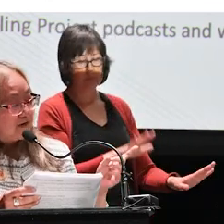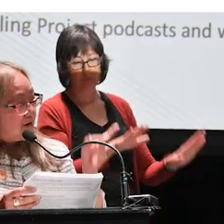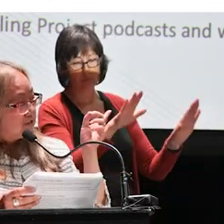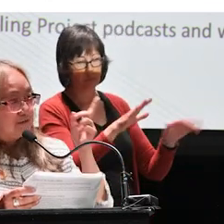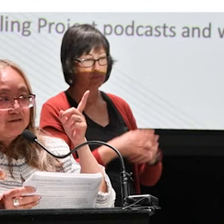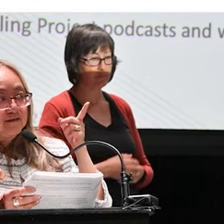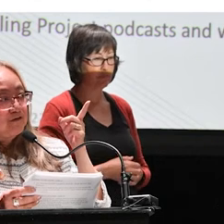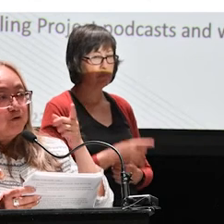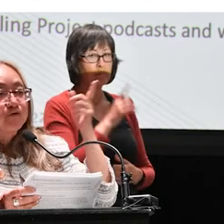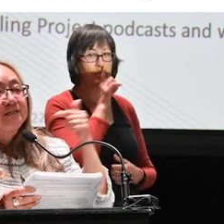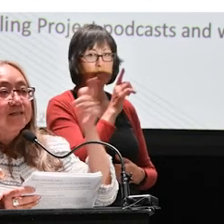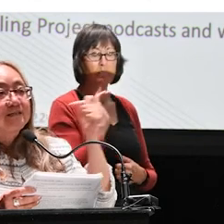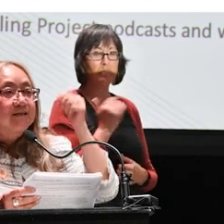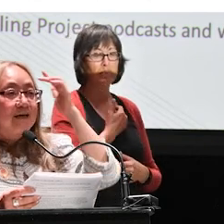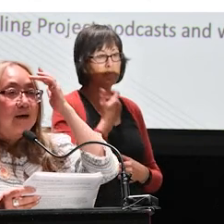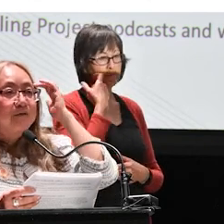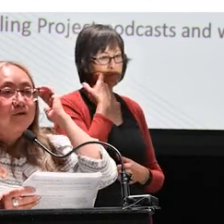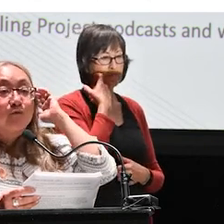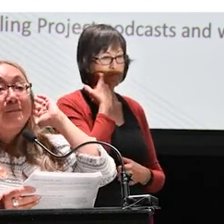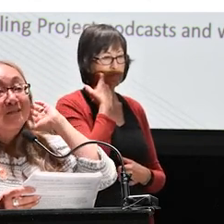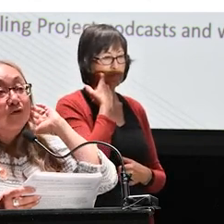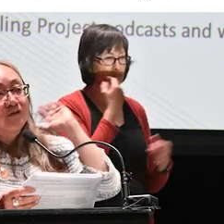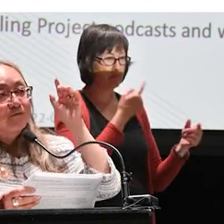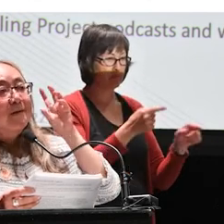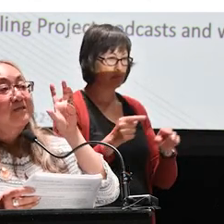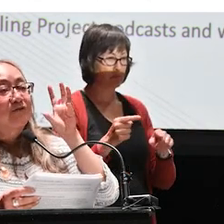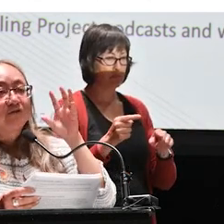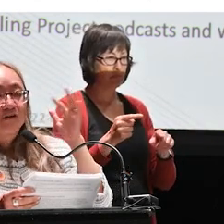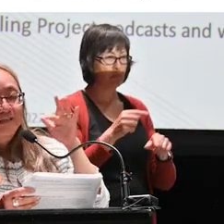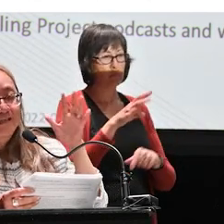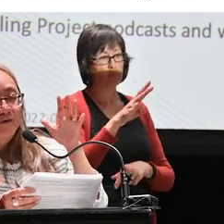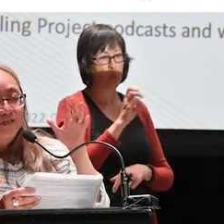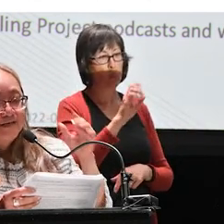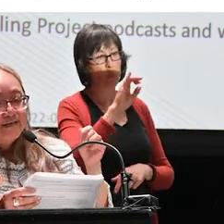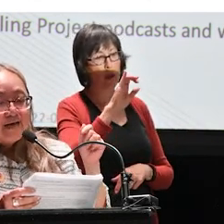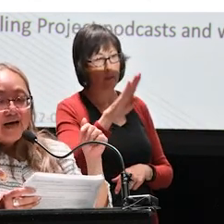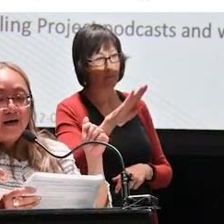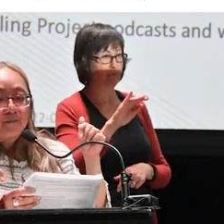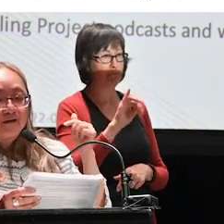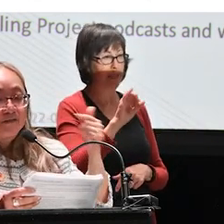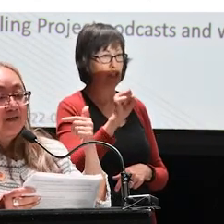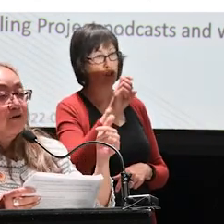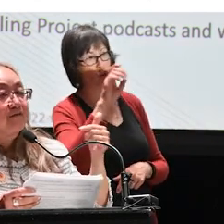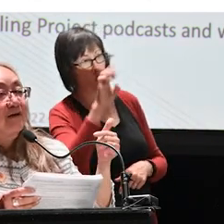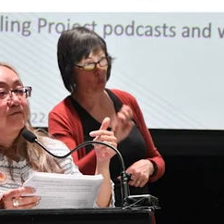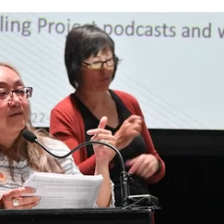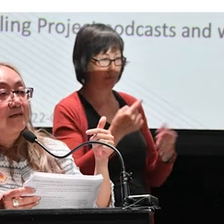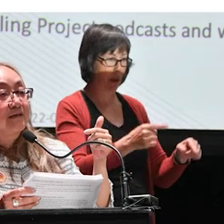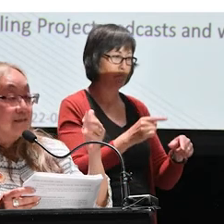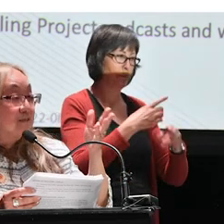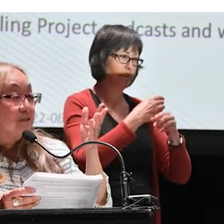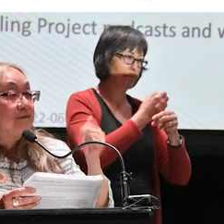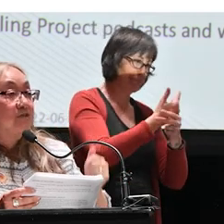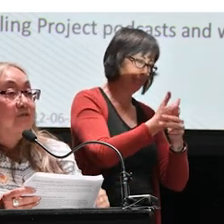Our actually, our most recent episode, webisode, webisode, webisode, all these language things, of living a creative life